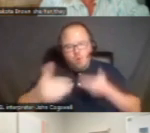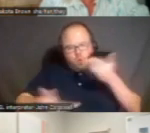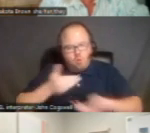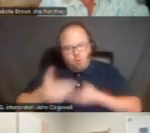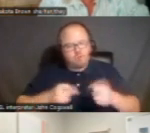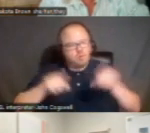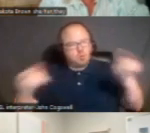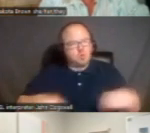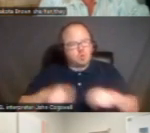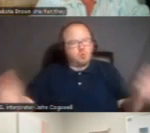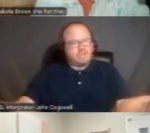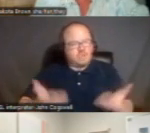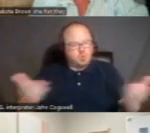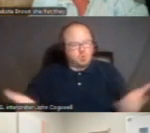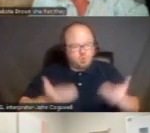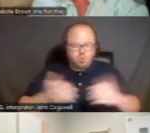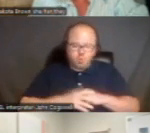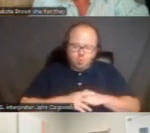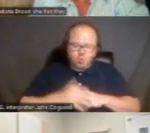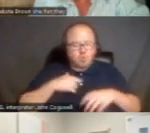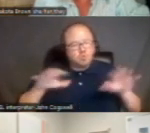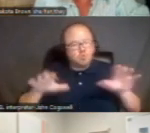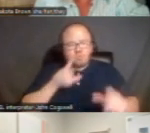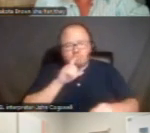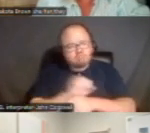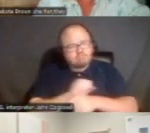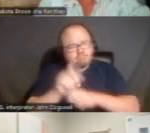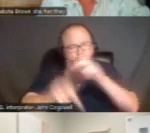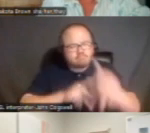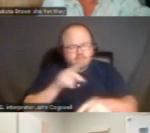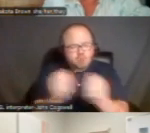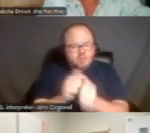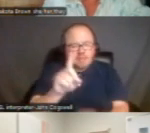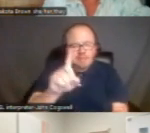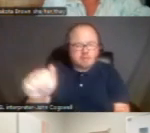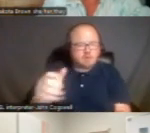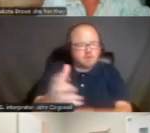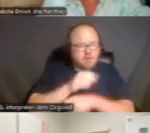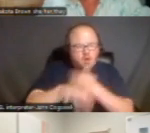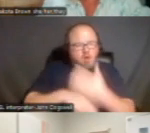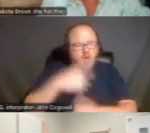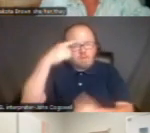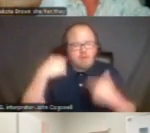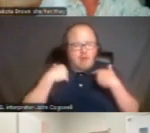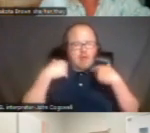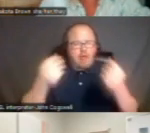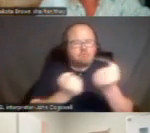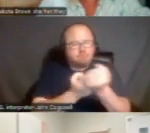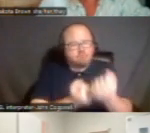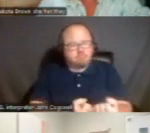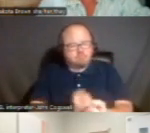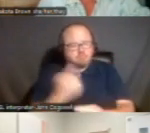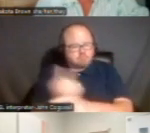all here. We're doing what we can to ensure that people with disabilities are getting the mental health support that is